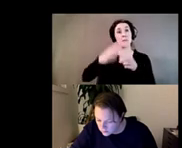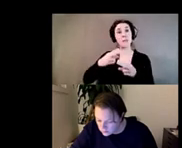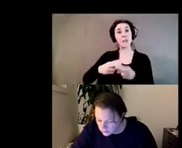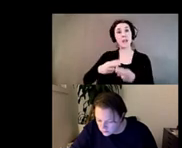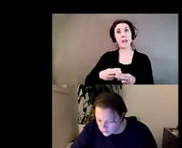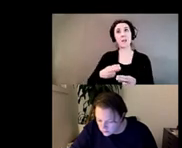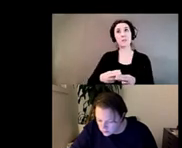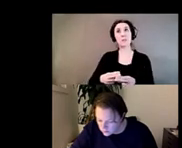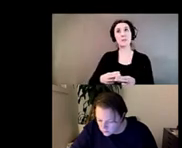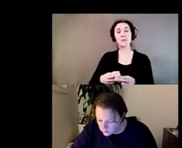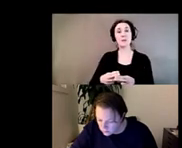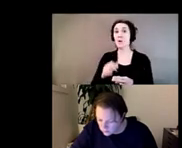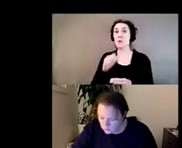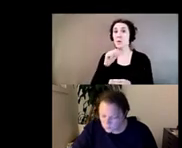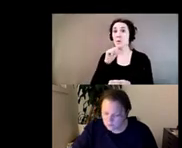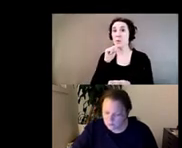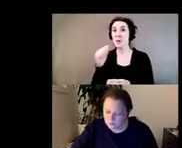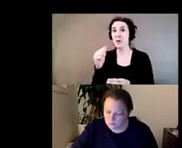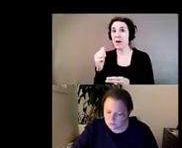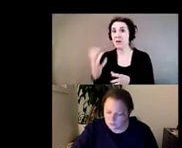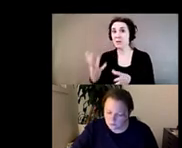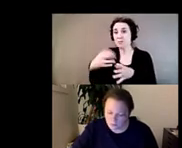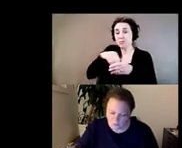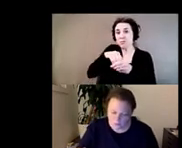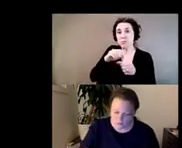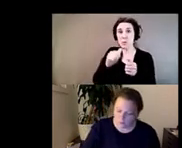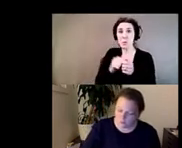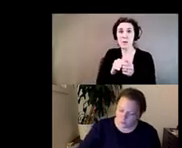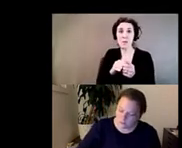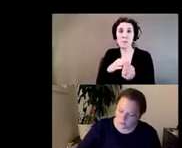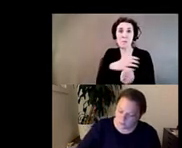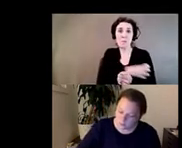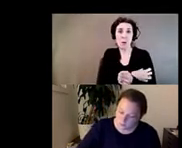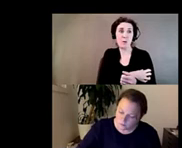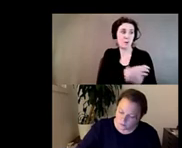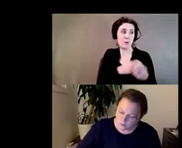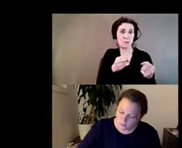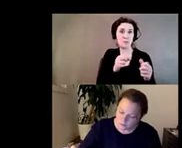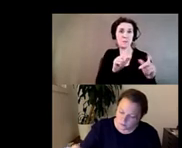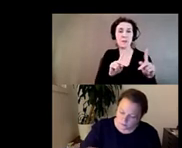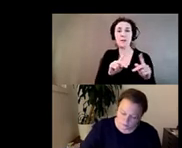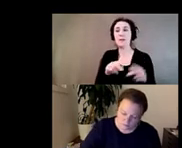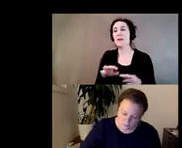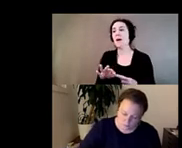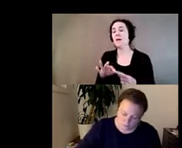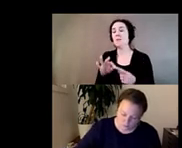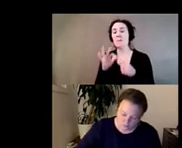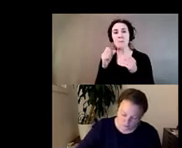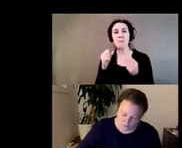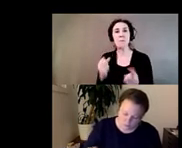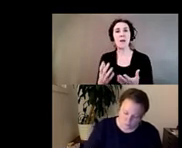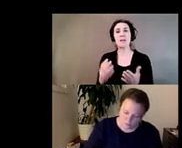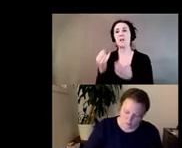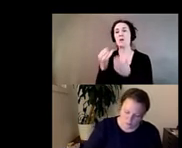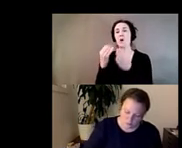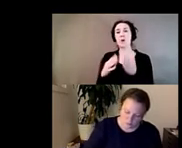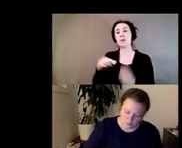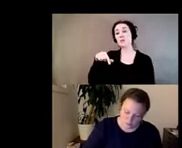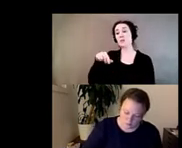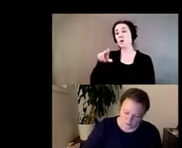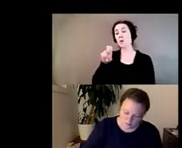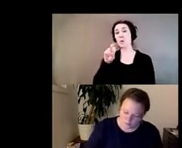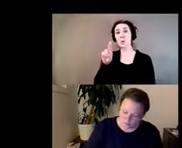weren't ushered into the corridors of power, right? And a lot of the artists including queer Latinx artists that were working at the time